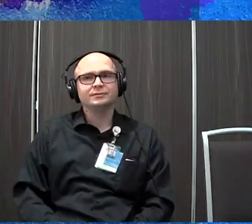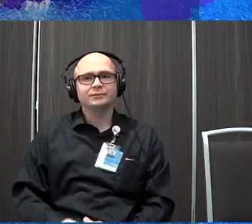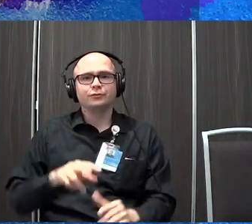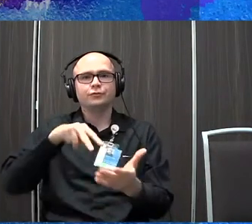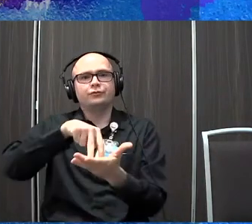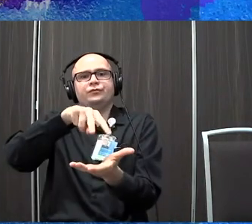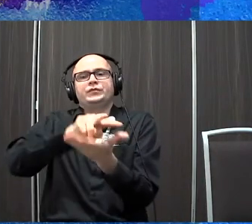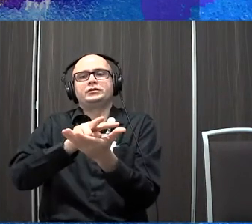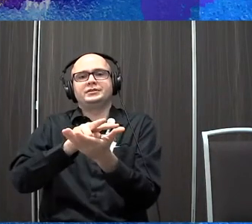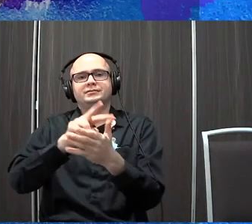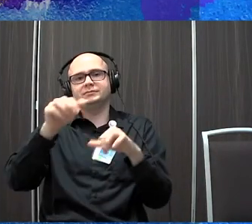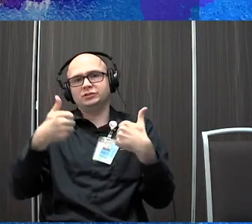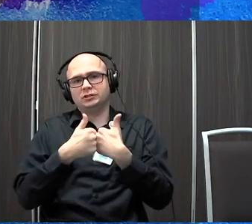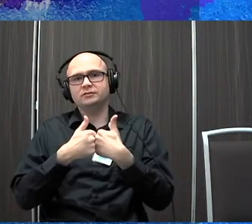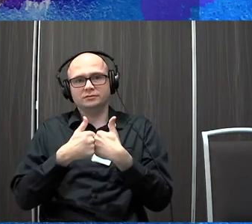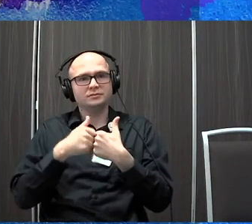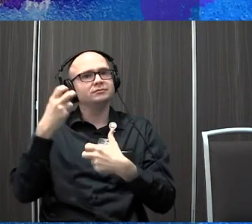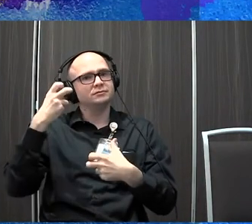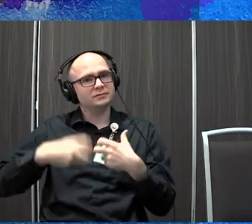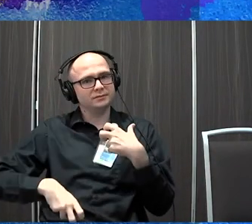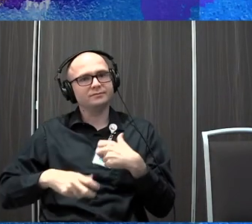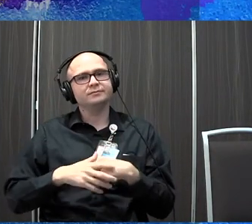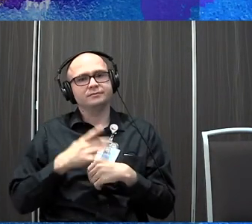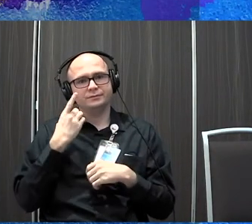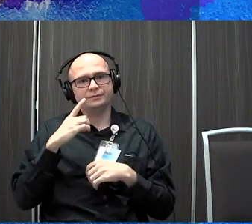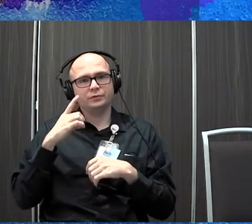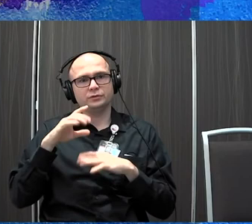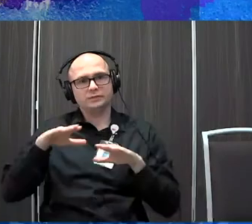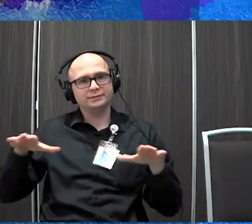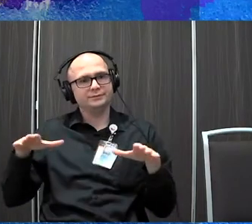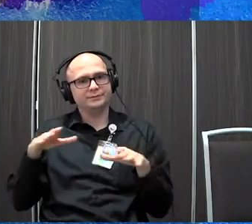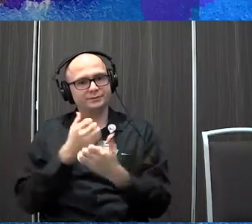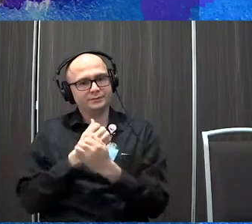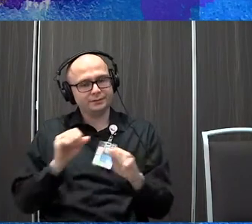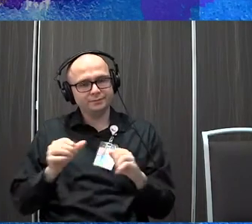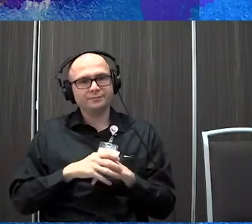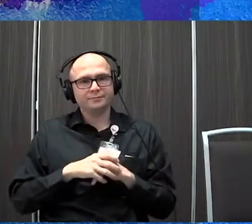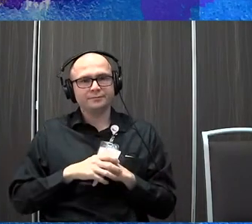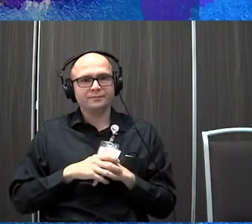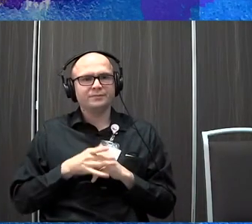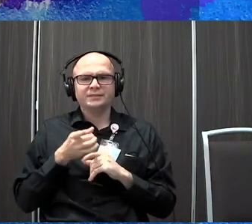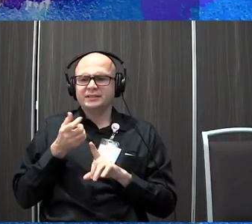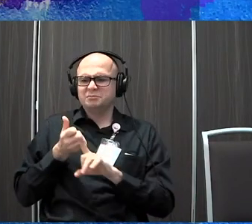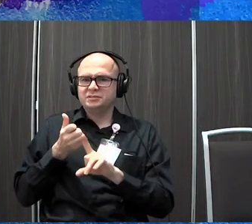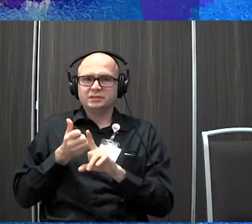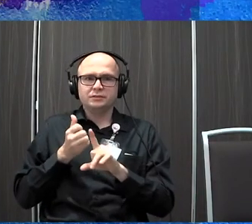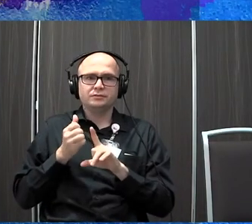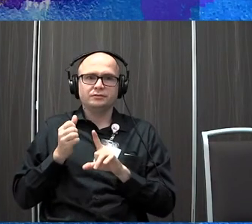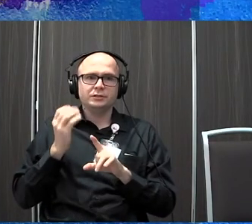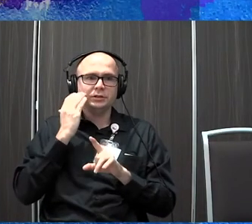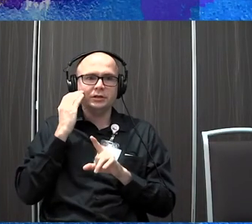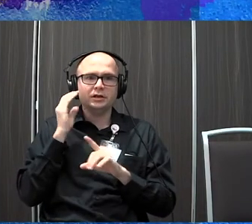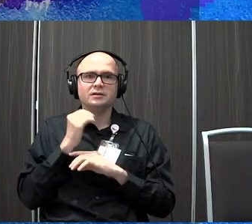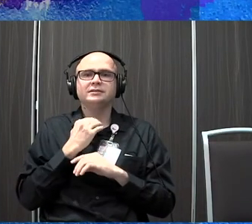falling backwards is still a challenge. think that's a harder thing to, for kids to do safely. Um, he doesn't seem to have the reflex where you